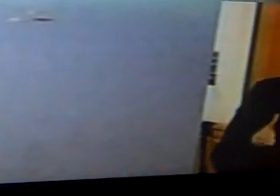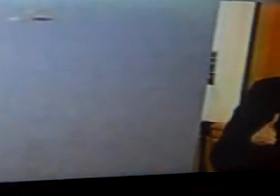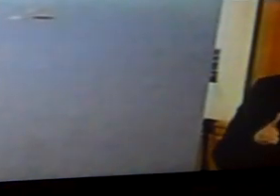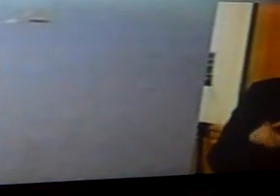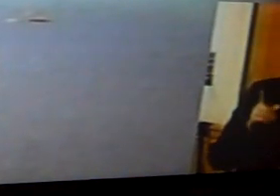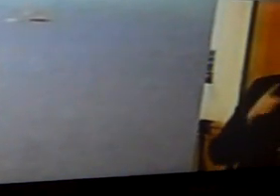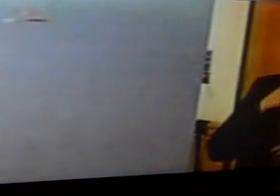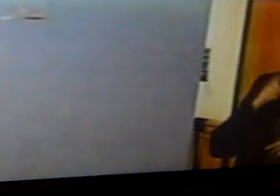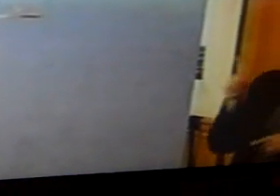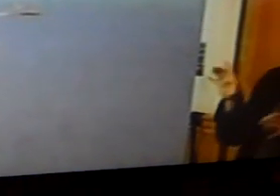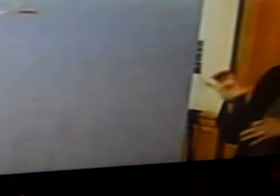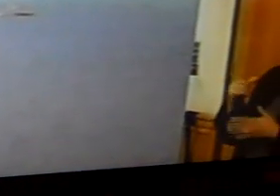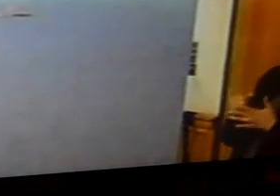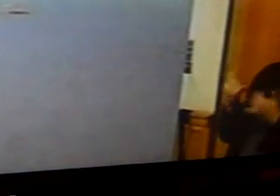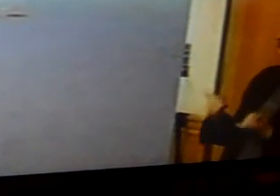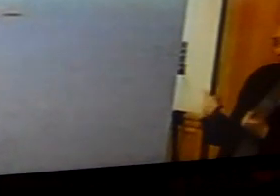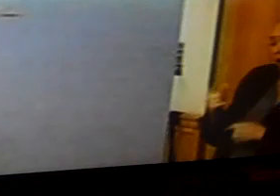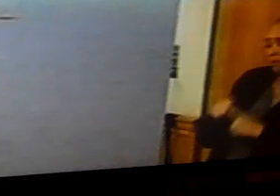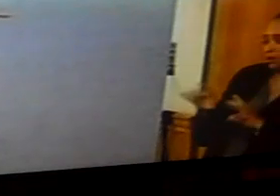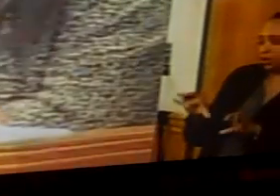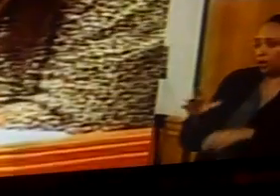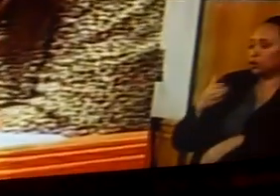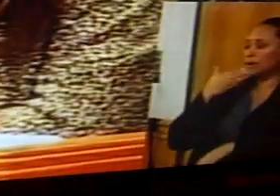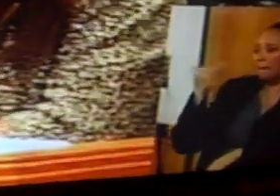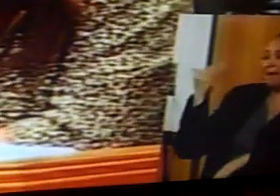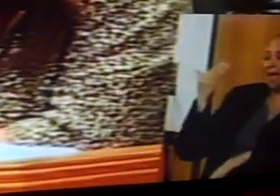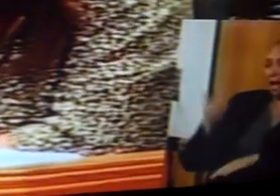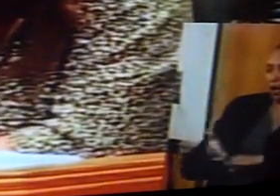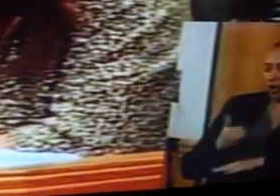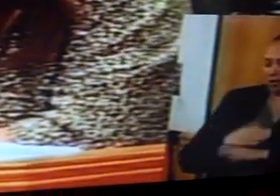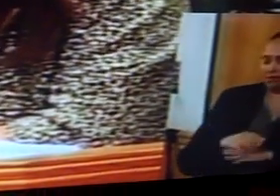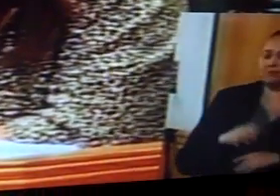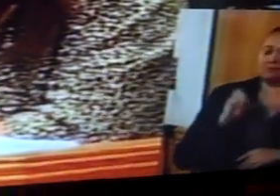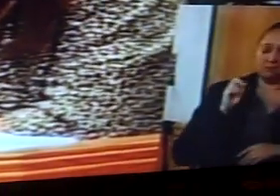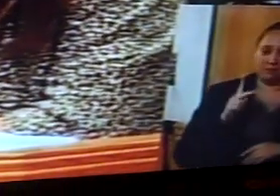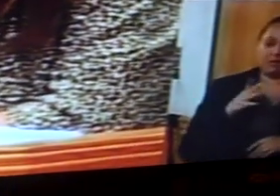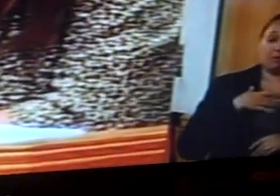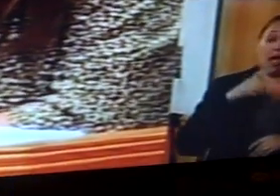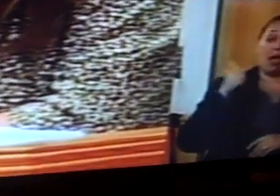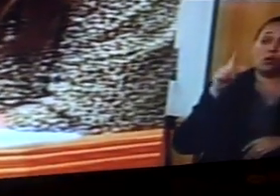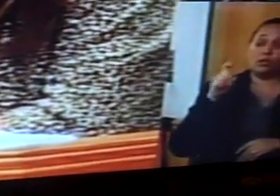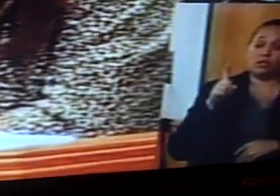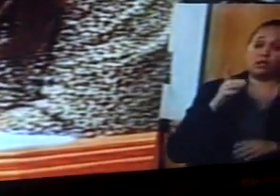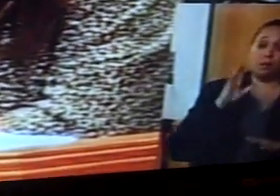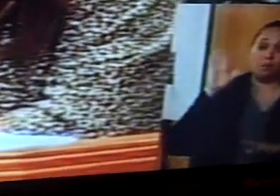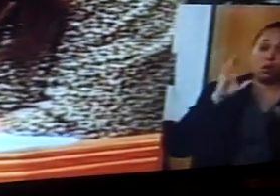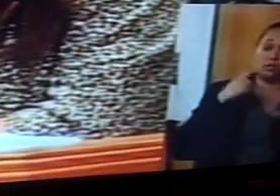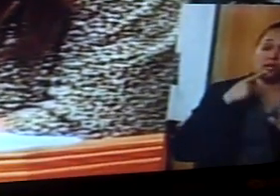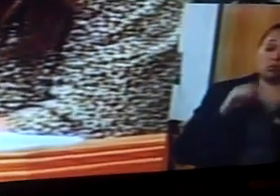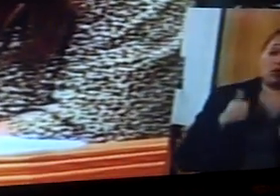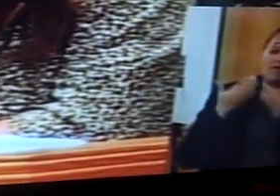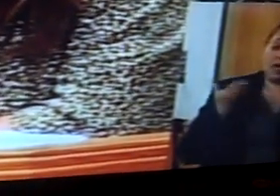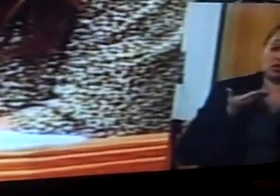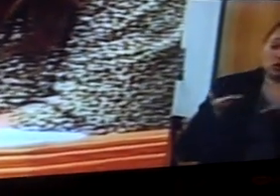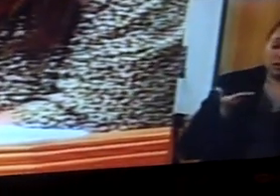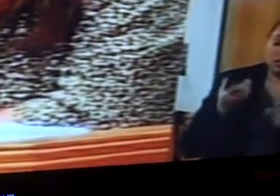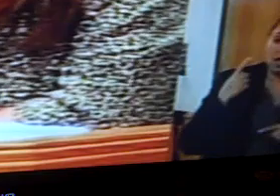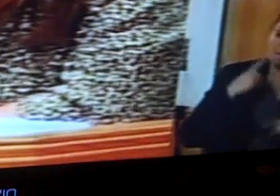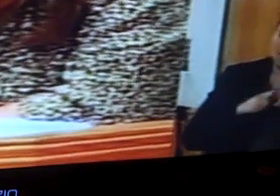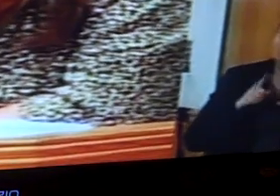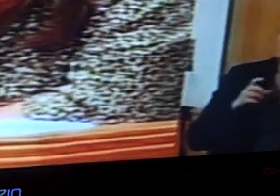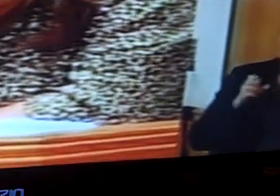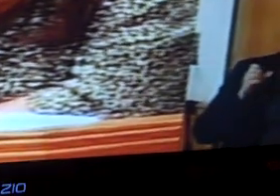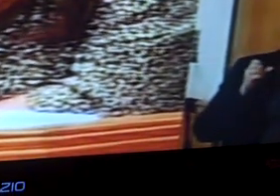do it better. Okay. And my other question, here the motion says to provide services and to authorize,